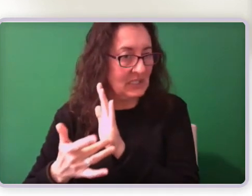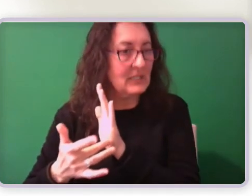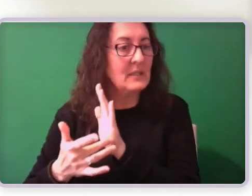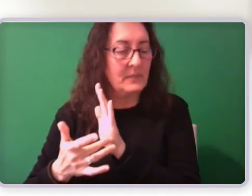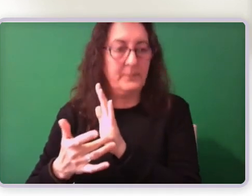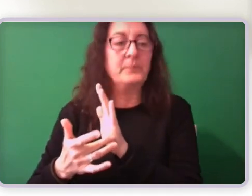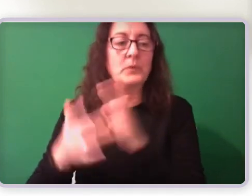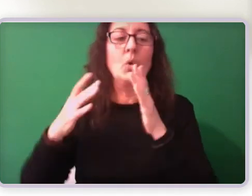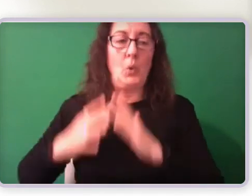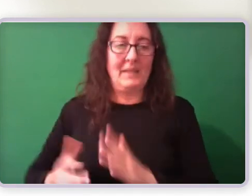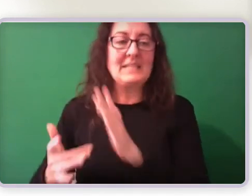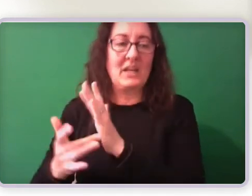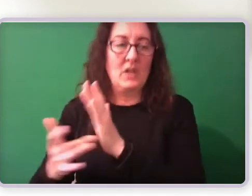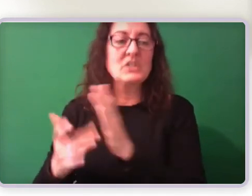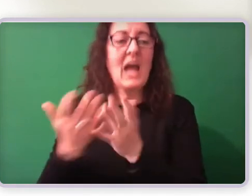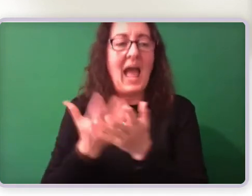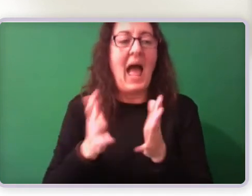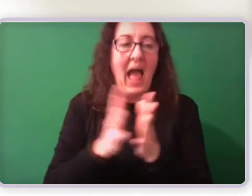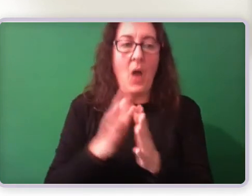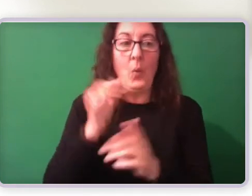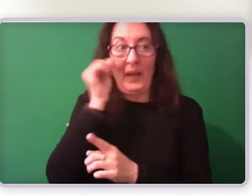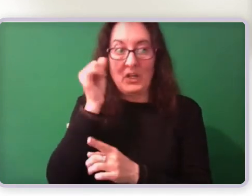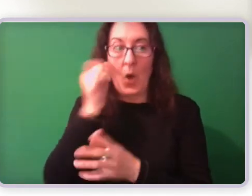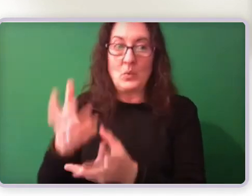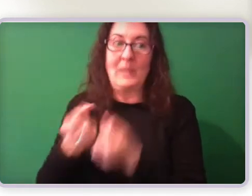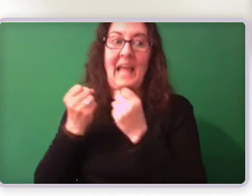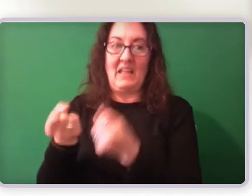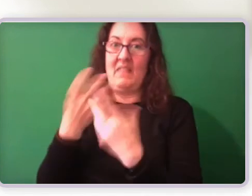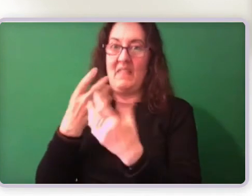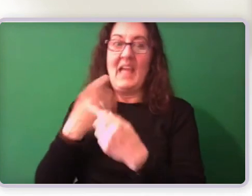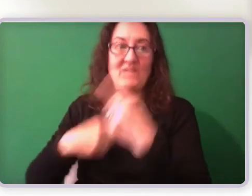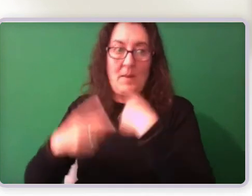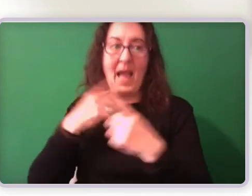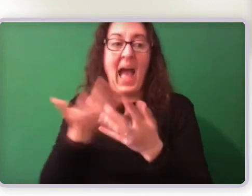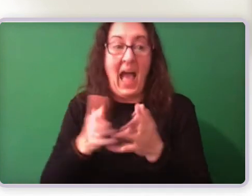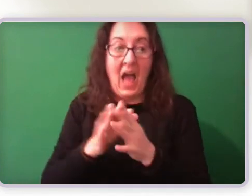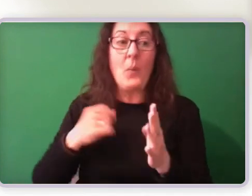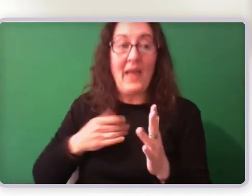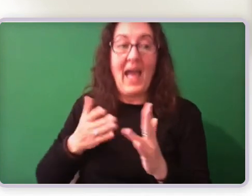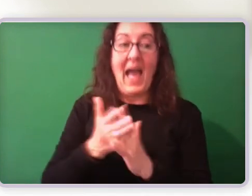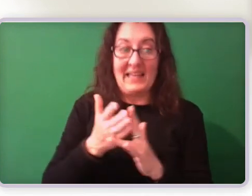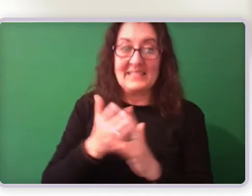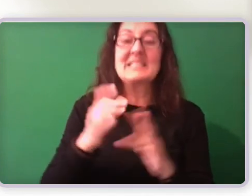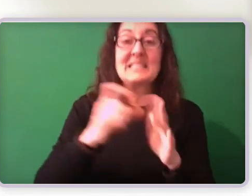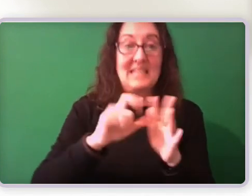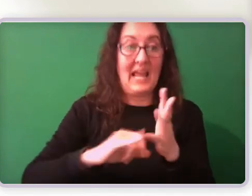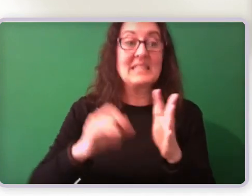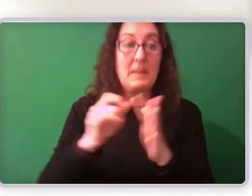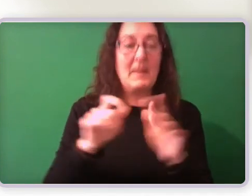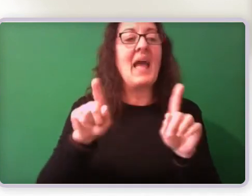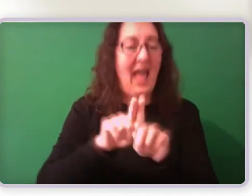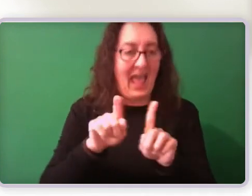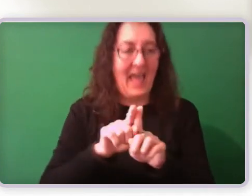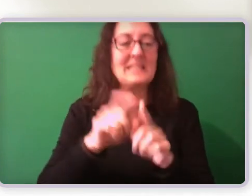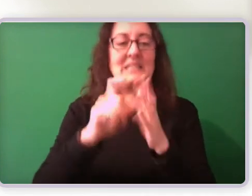who are supporting applicants to access the DSP, including disability advocates. We've used the